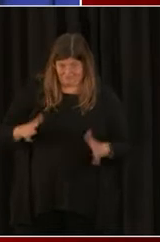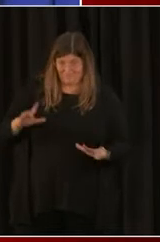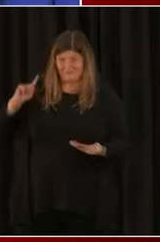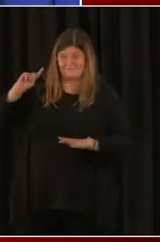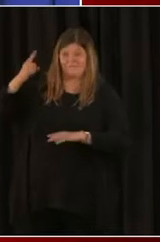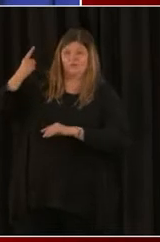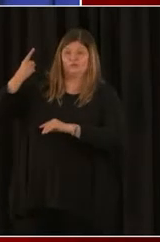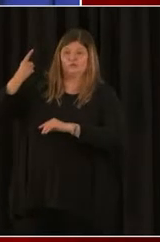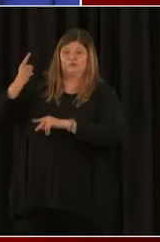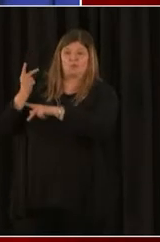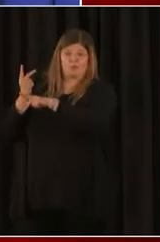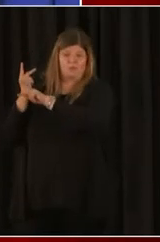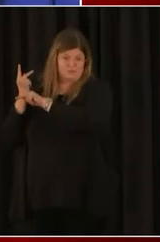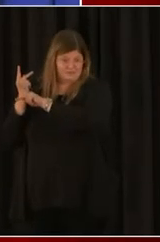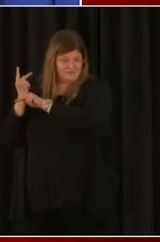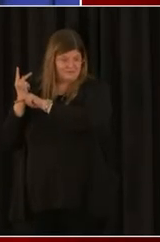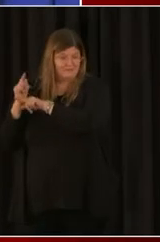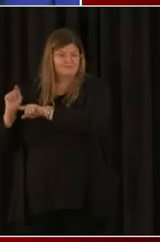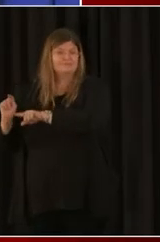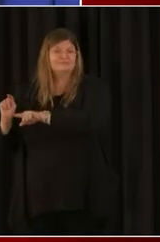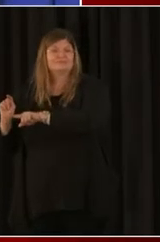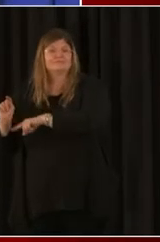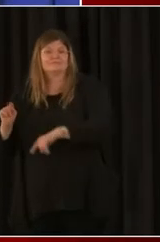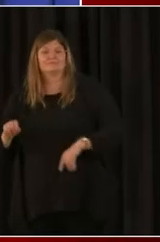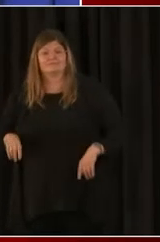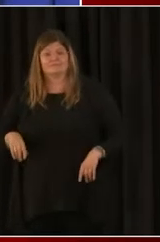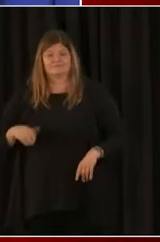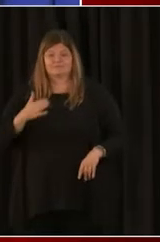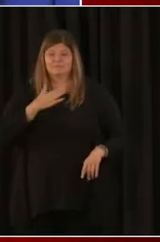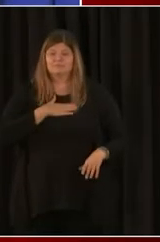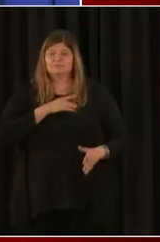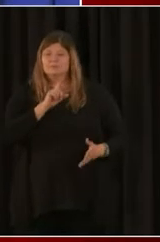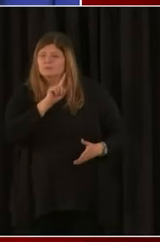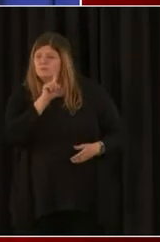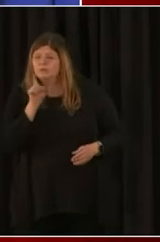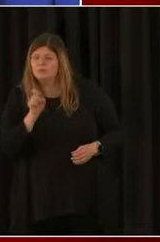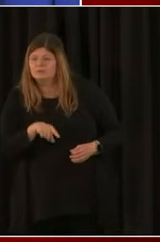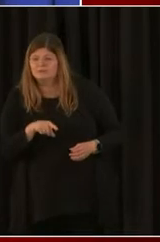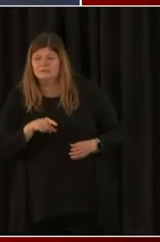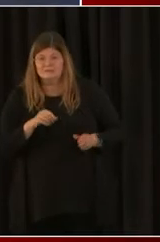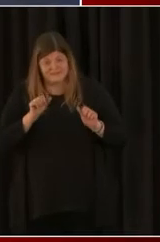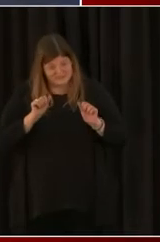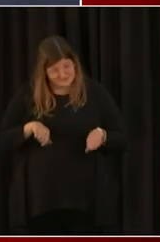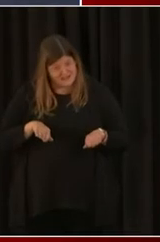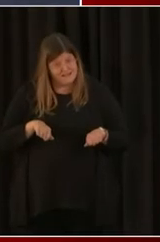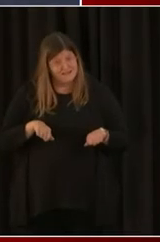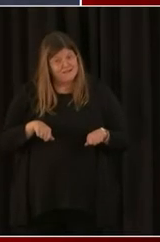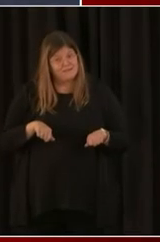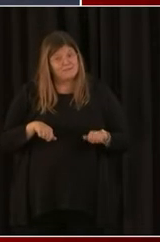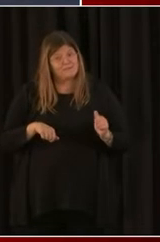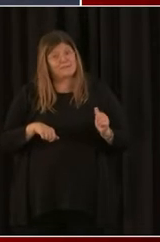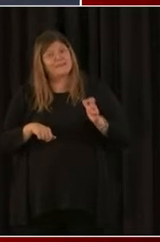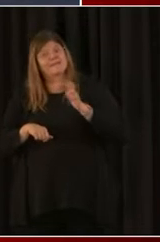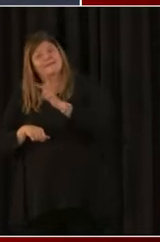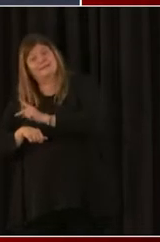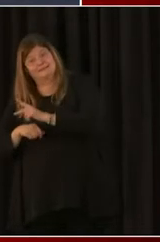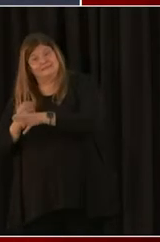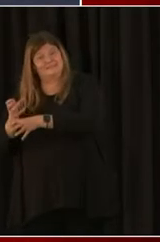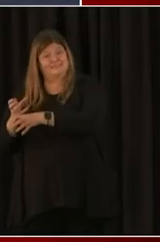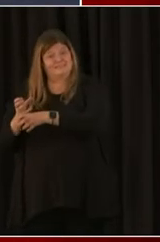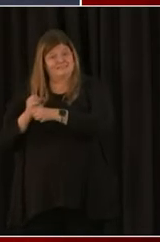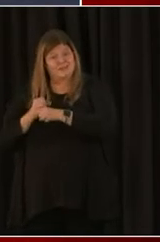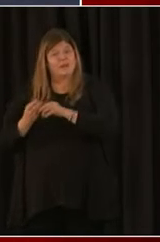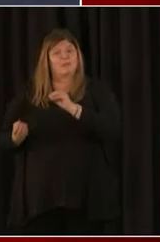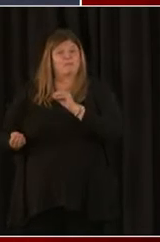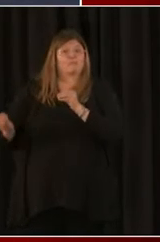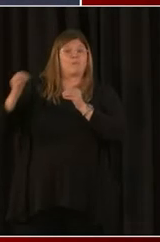it. So my question is, are we able to go back to try to get additional funds?